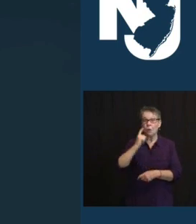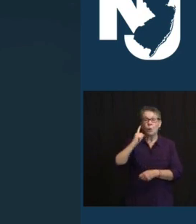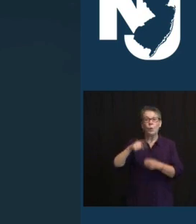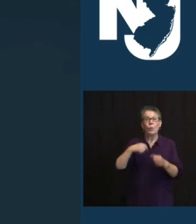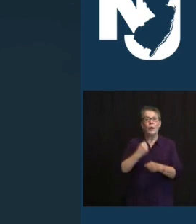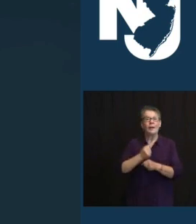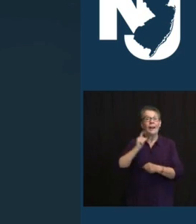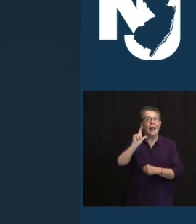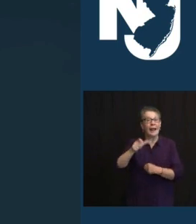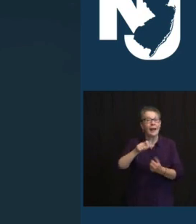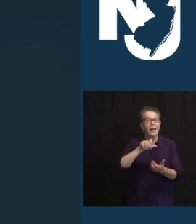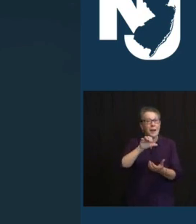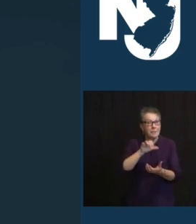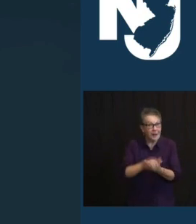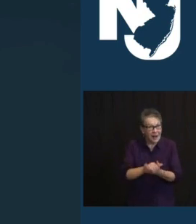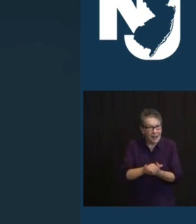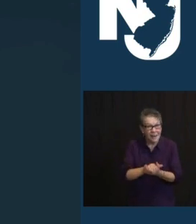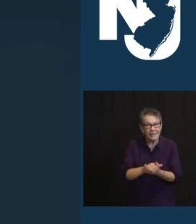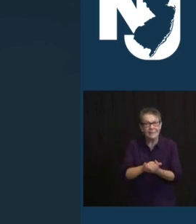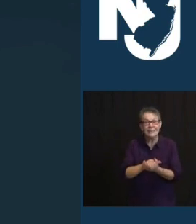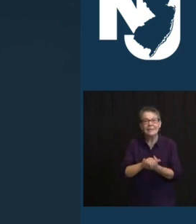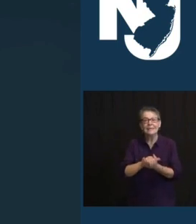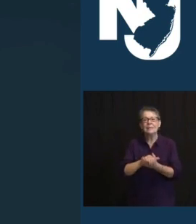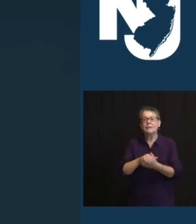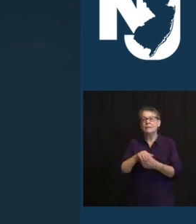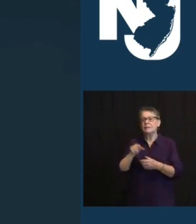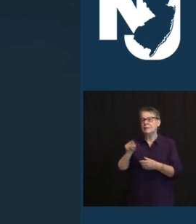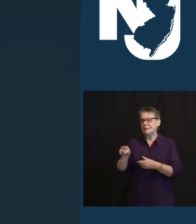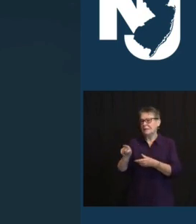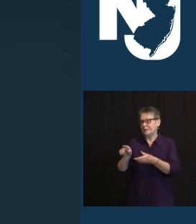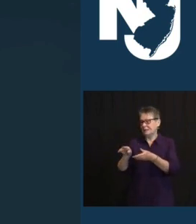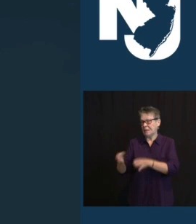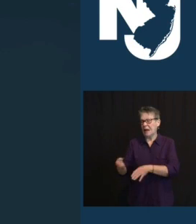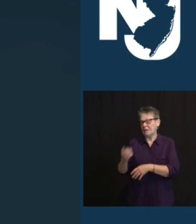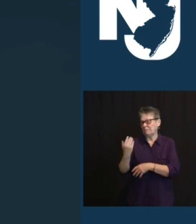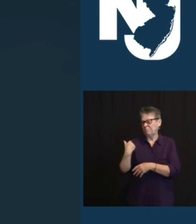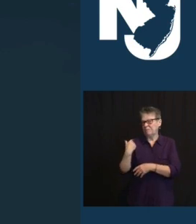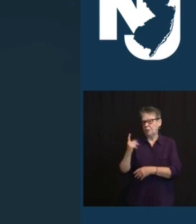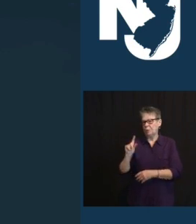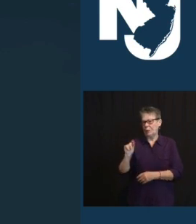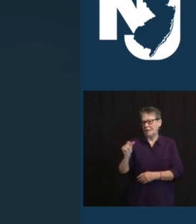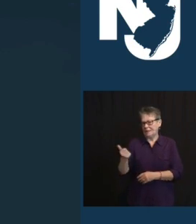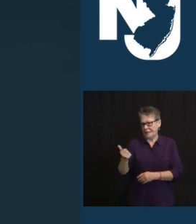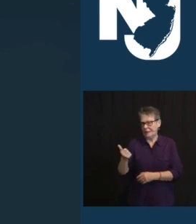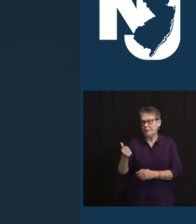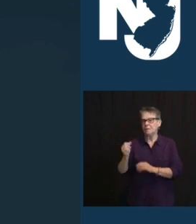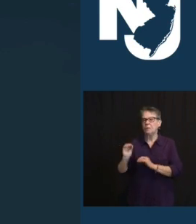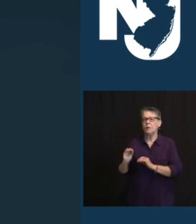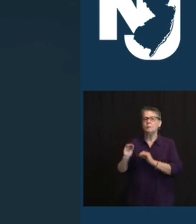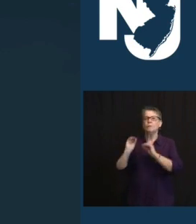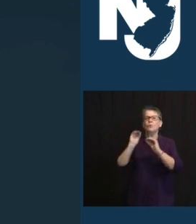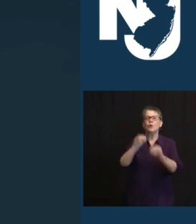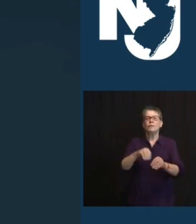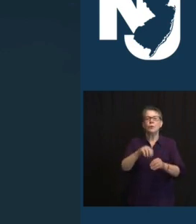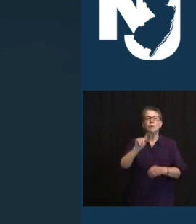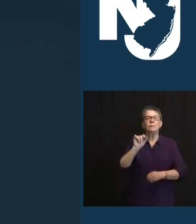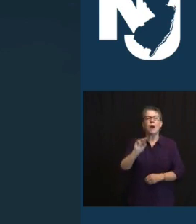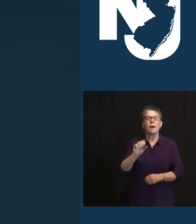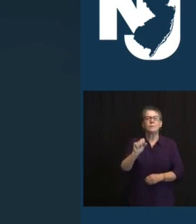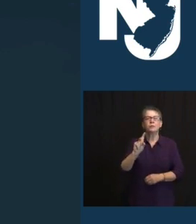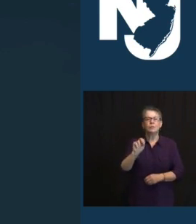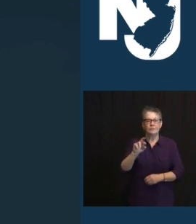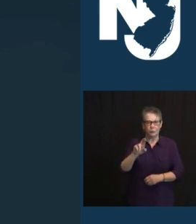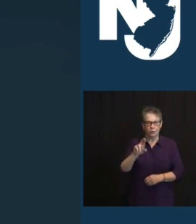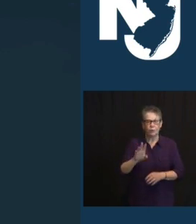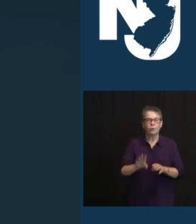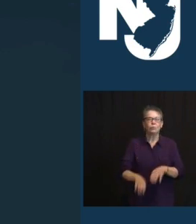UNTIL HIS PASSING IN 2010, AND MOVED TO TOMS RIVER TO RAISE THEIR FAMILY. A WOMAN OF FAITH AND OF GREAT COMMUNITY SPIRIT,